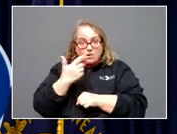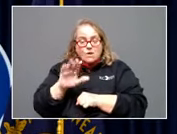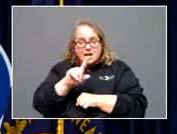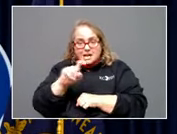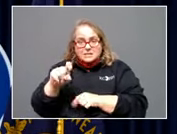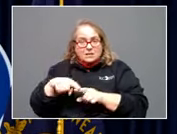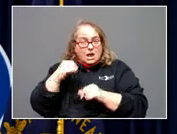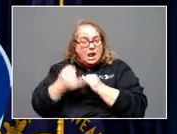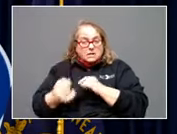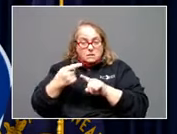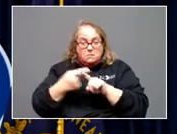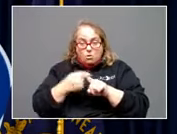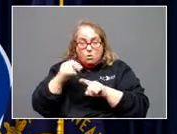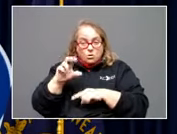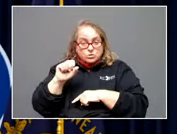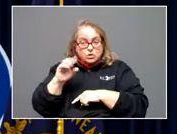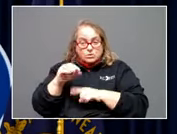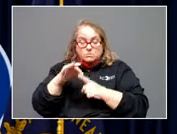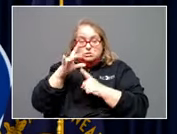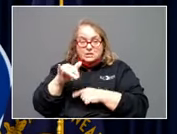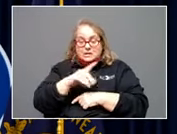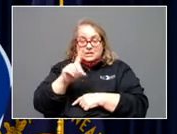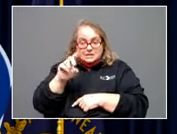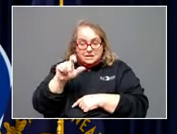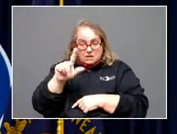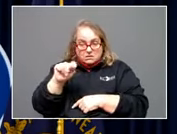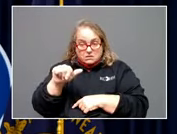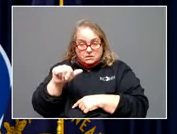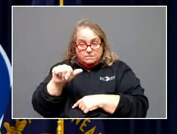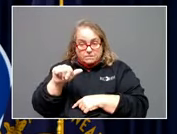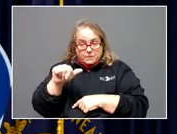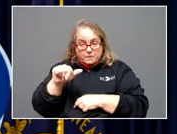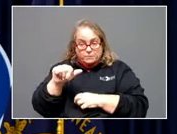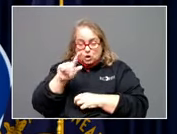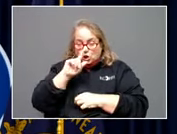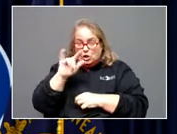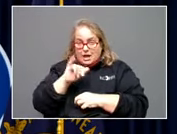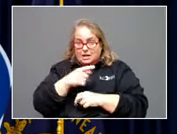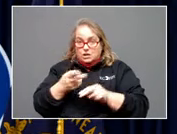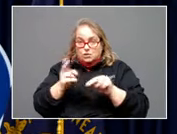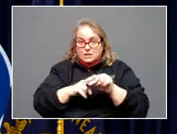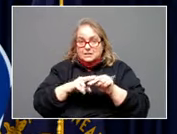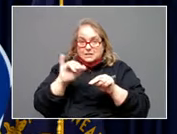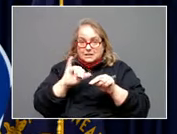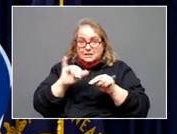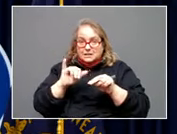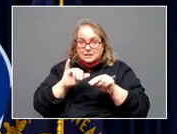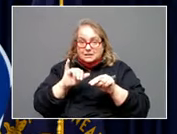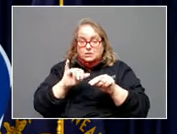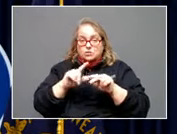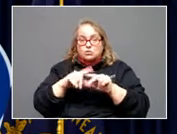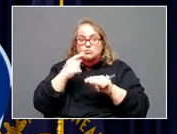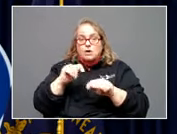month or so, especially as Delta was, looked like it was increasing again, to reconfirm their